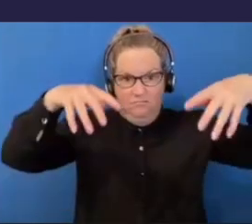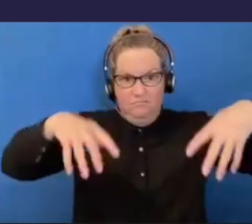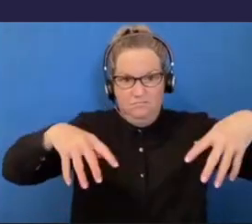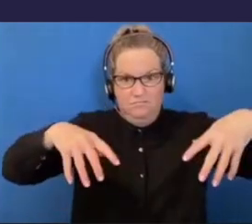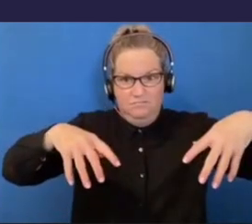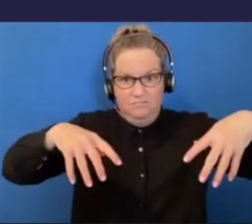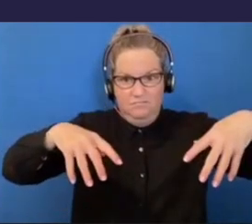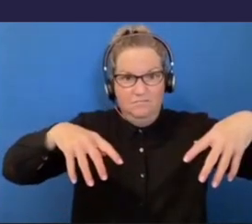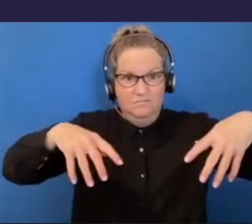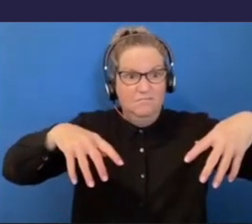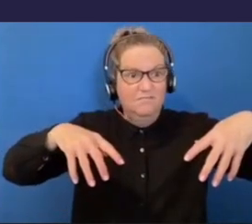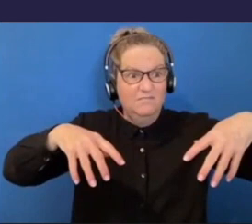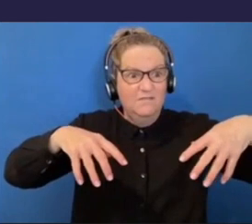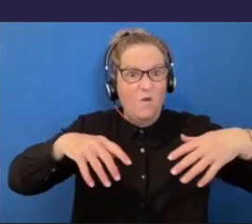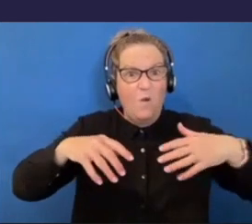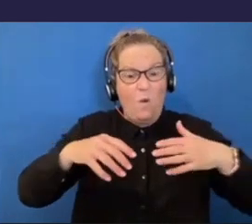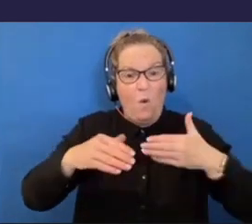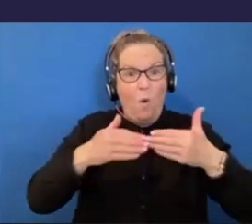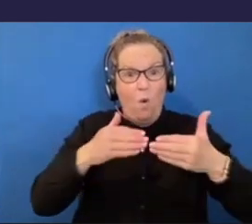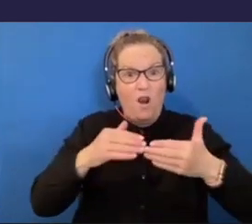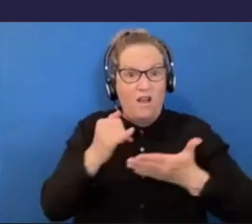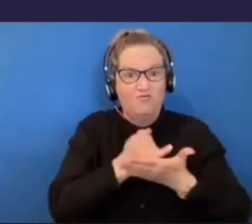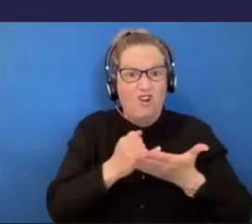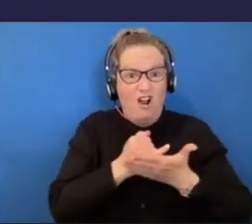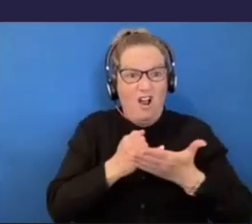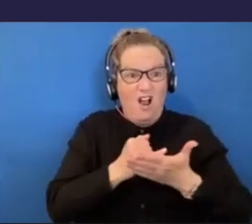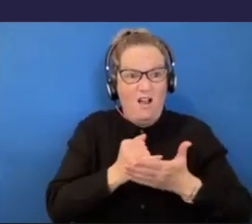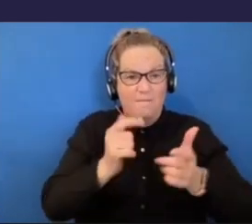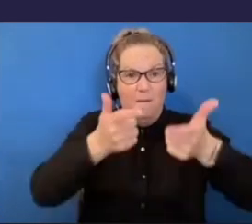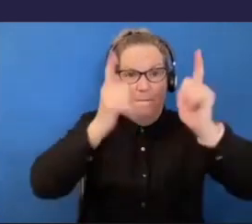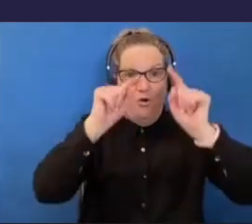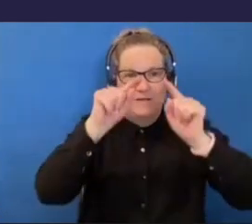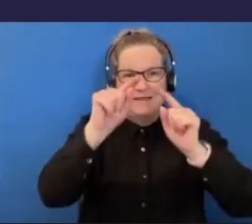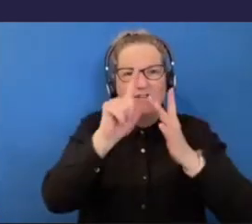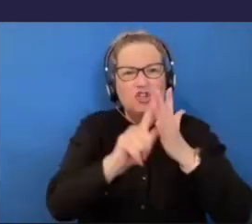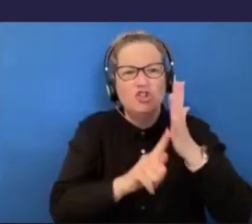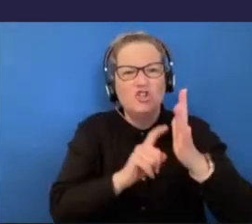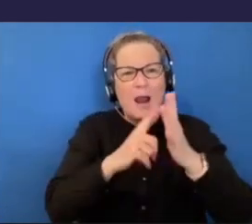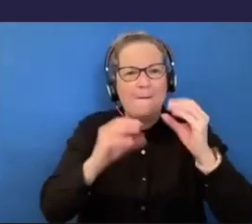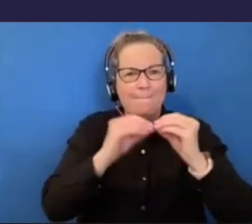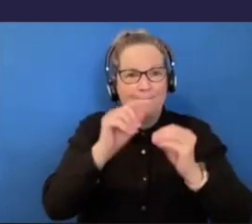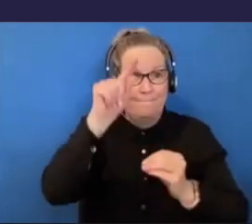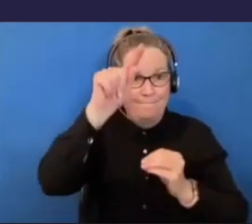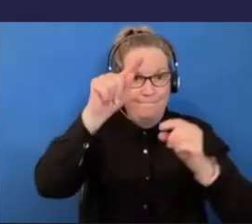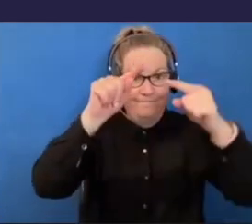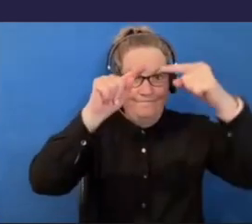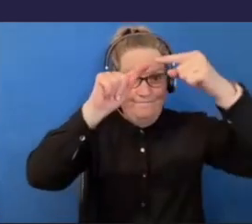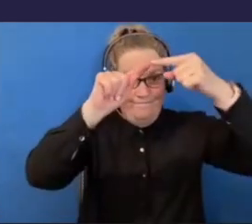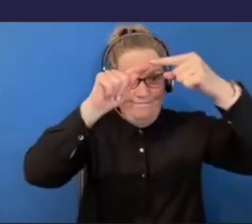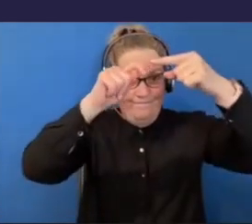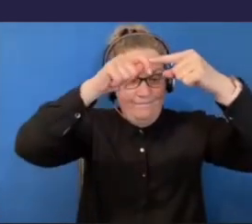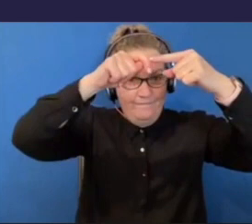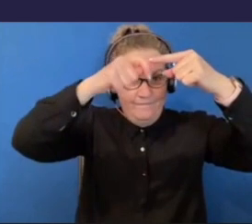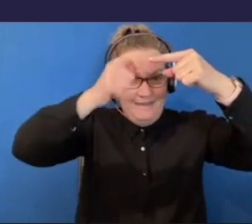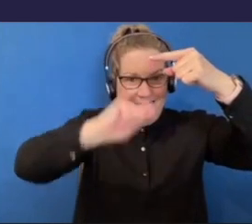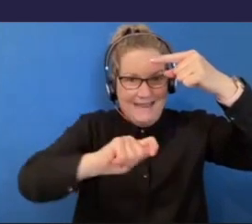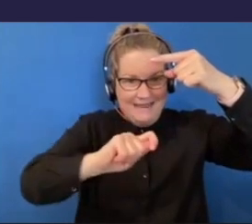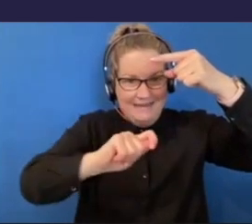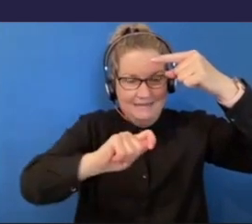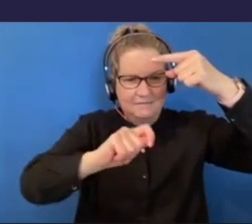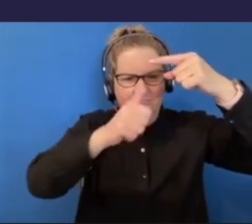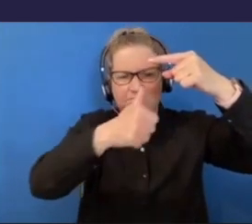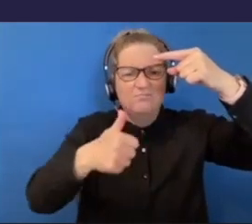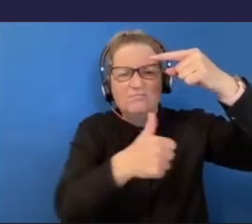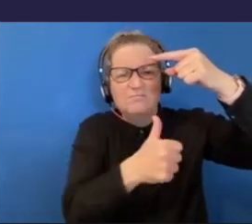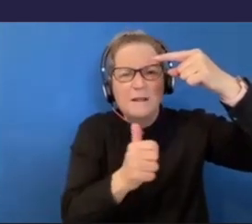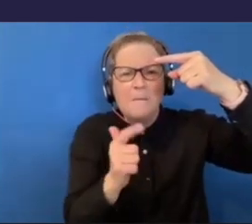fits really well. So up the top, we've got the boss and that's Jacob. Then below Jacob is the underboss. And they are people